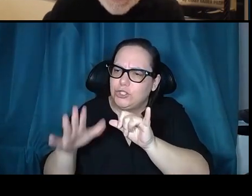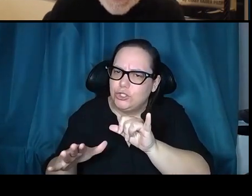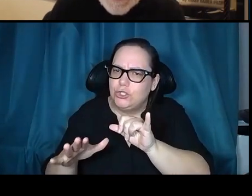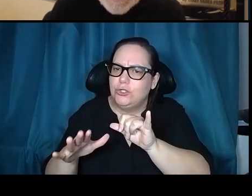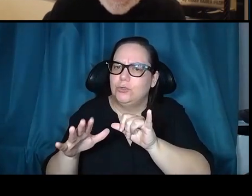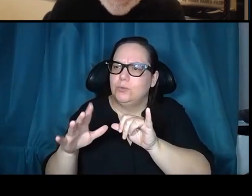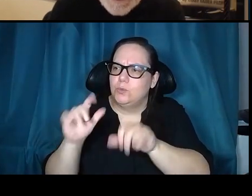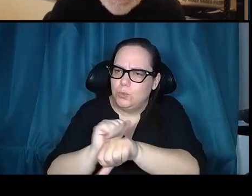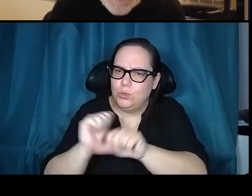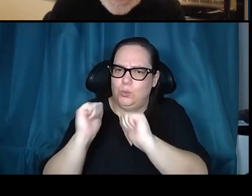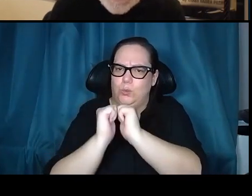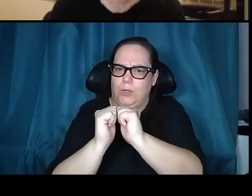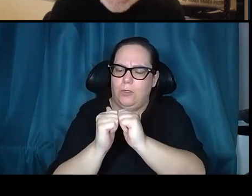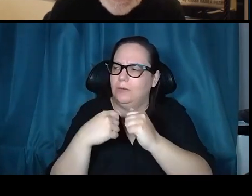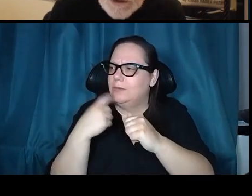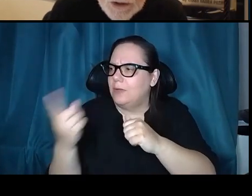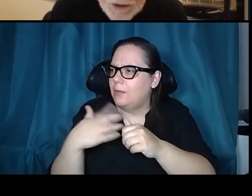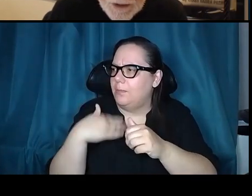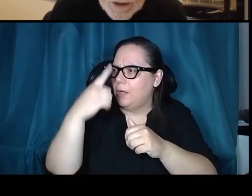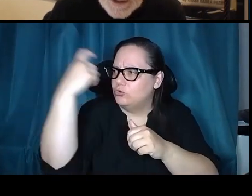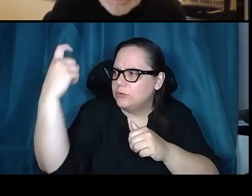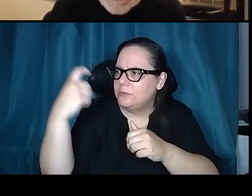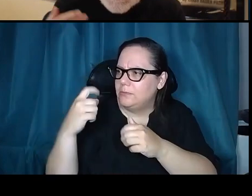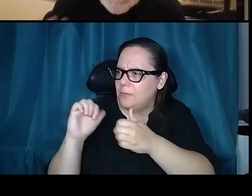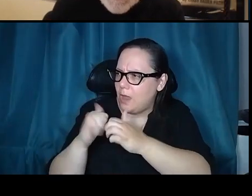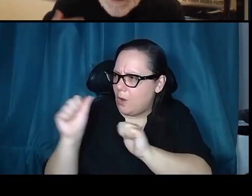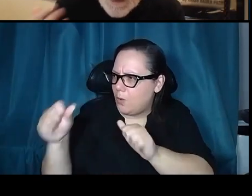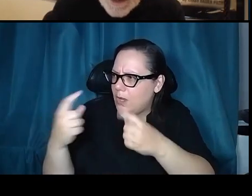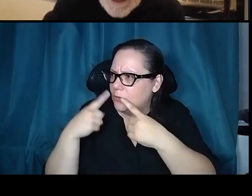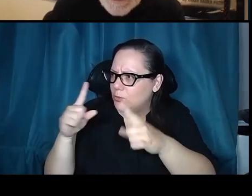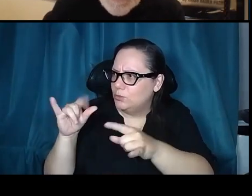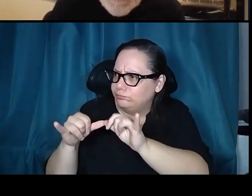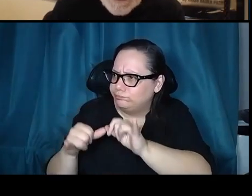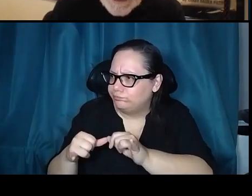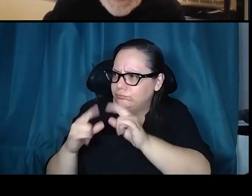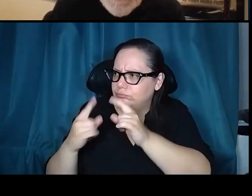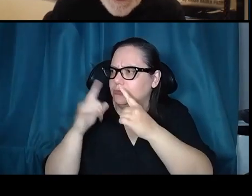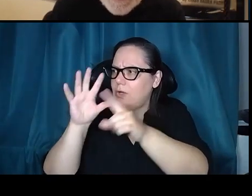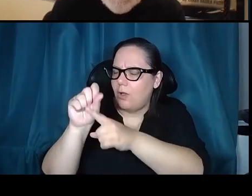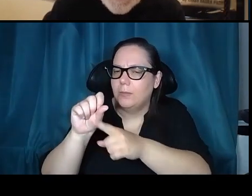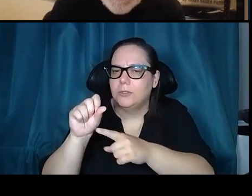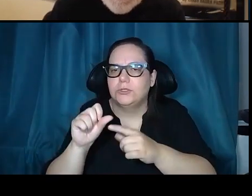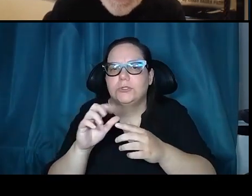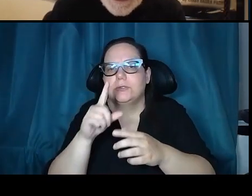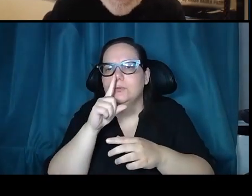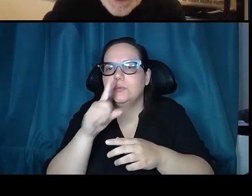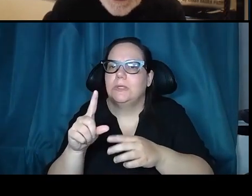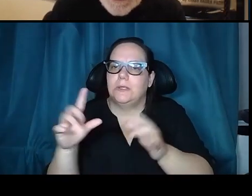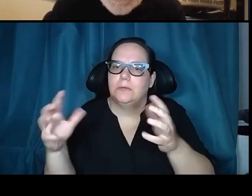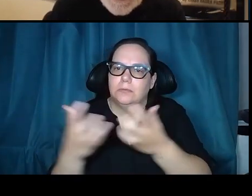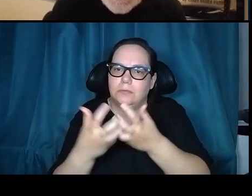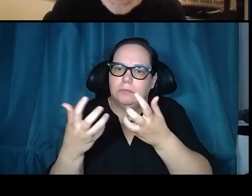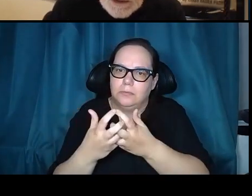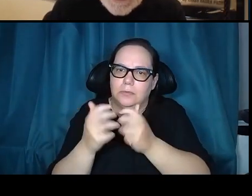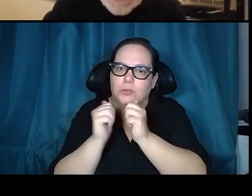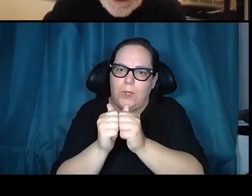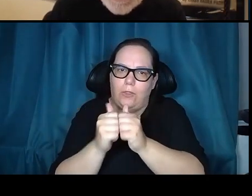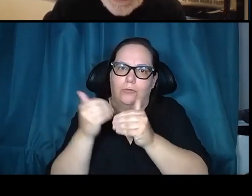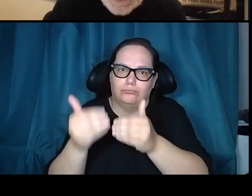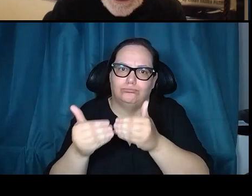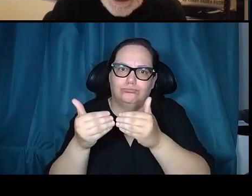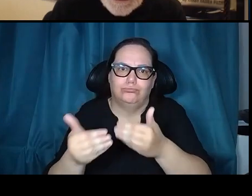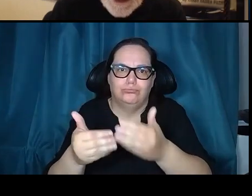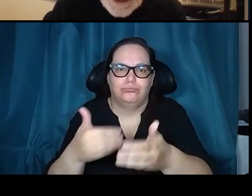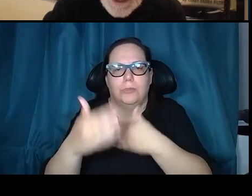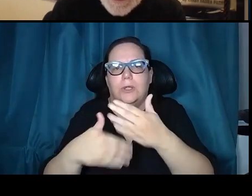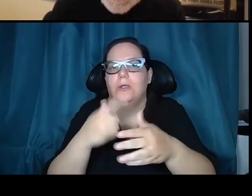you can accomplish it. The Apollo approach, evolutionary, every step of the way, mobility, human robotic partnerships. This is really the